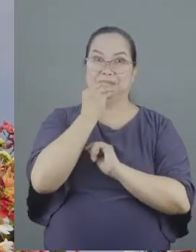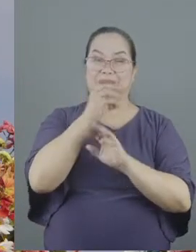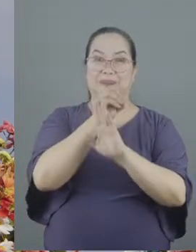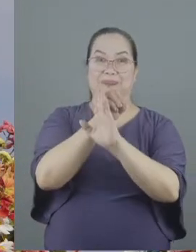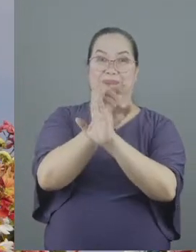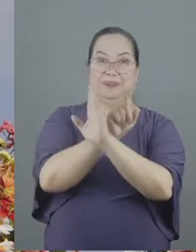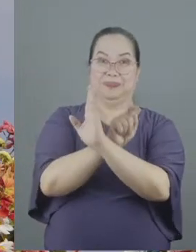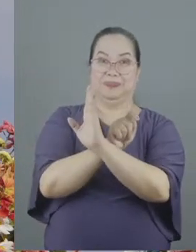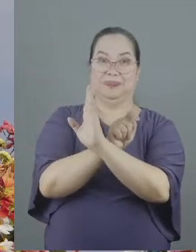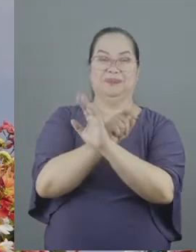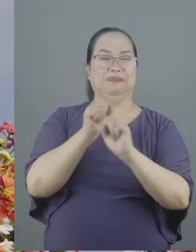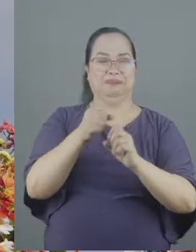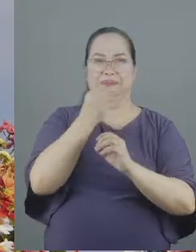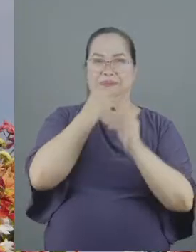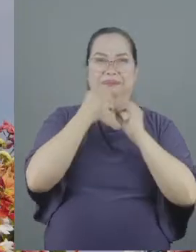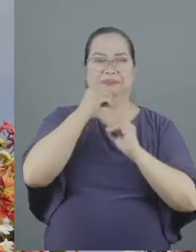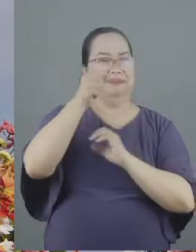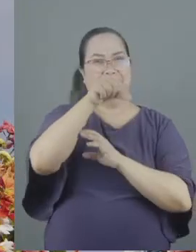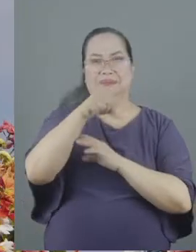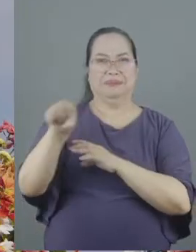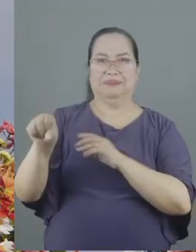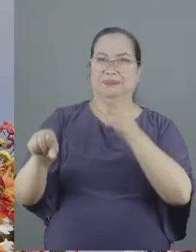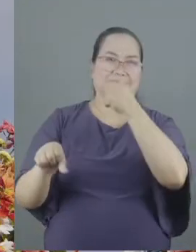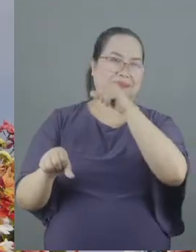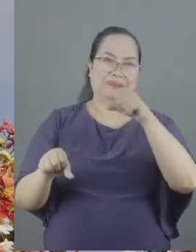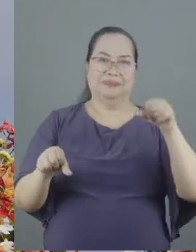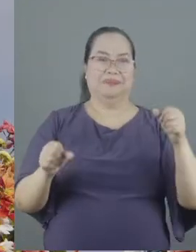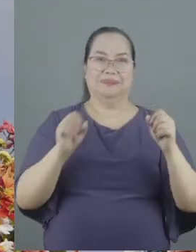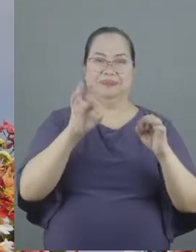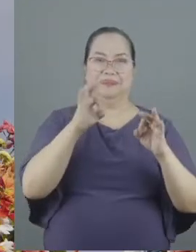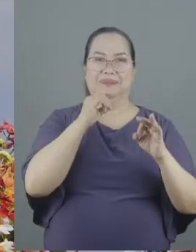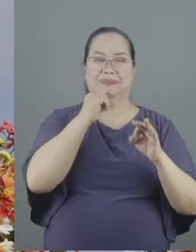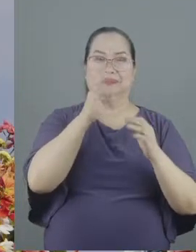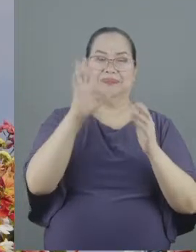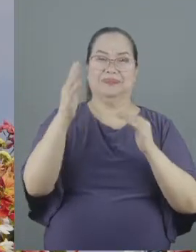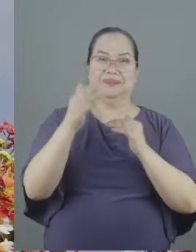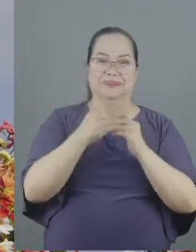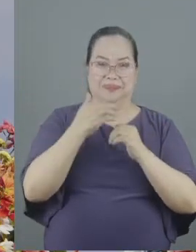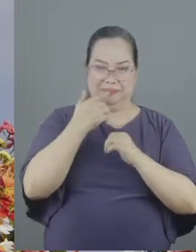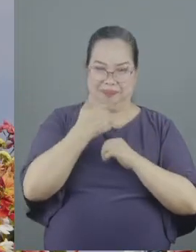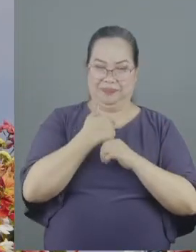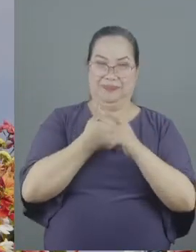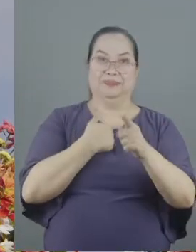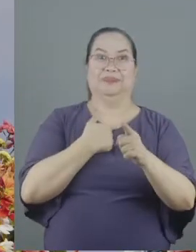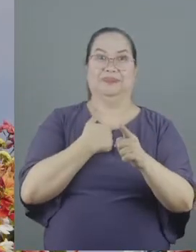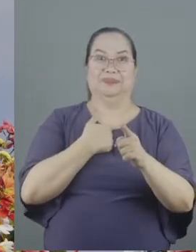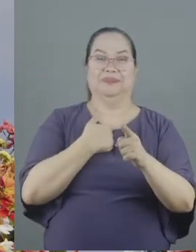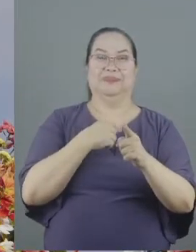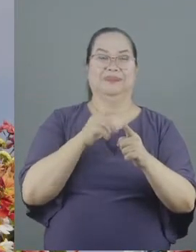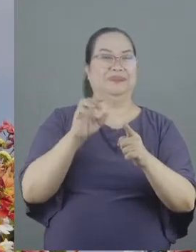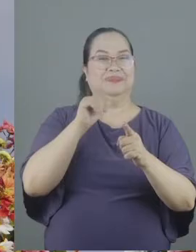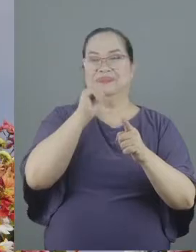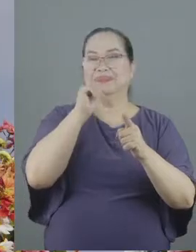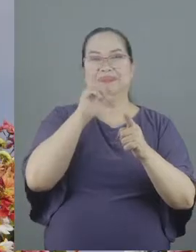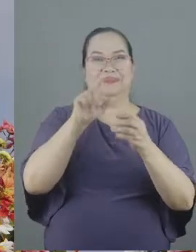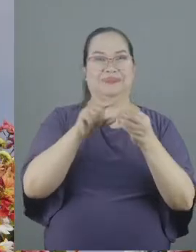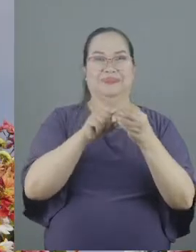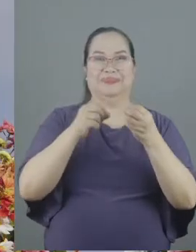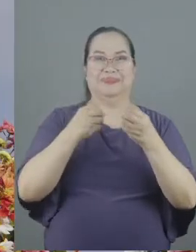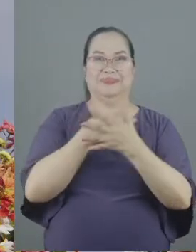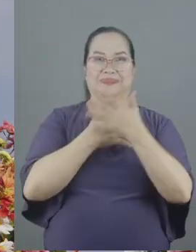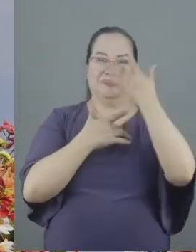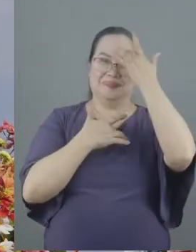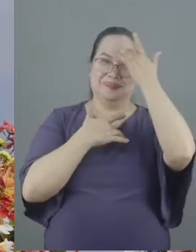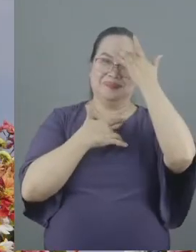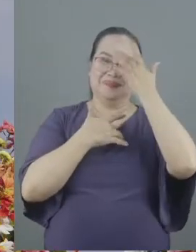they can eat anything anything if everything is kosher to them they are not afflicted in their